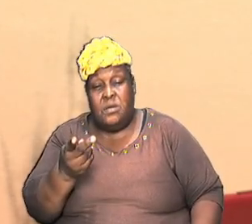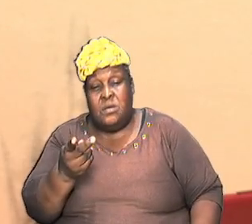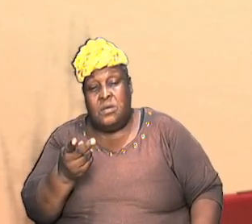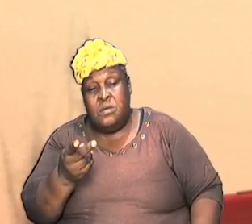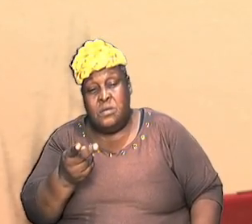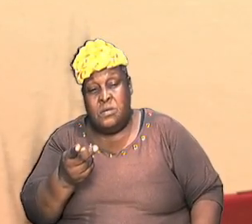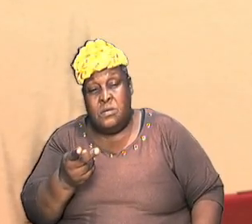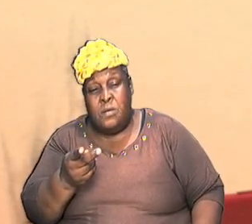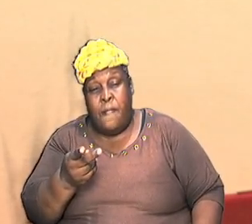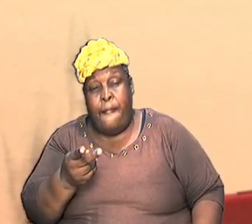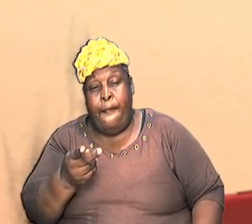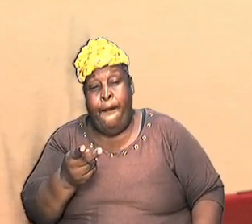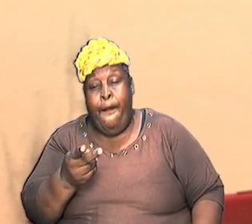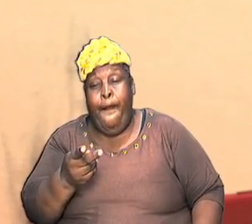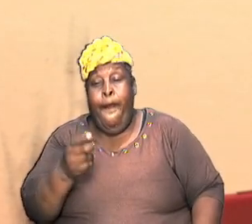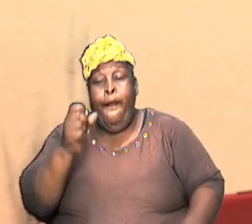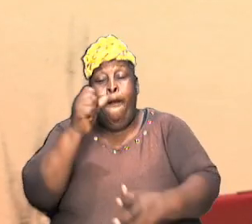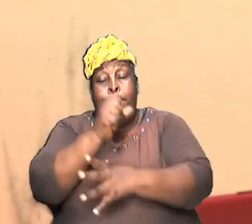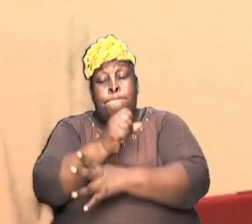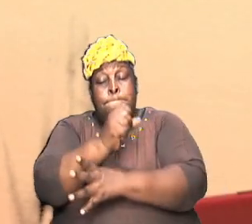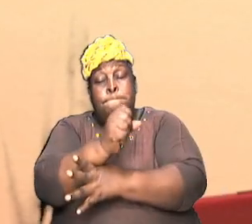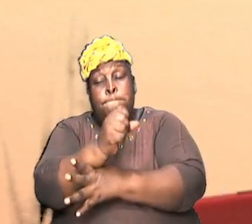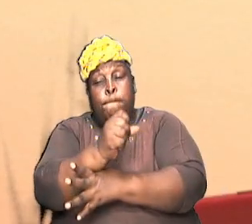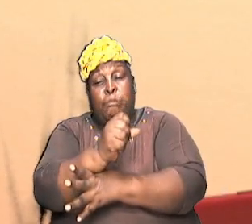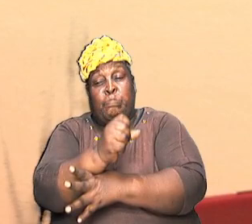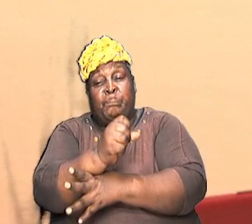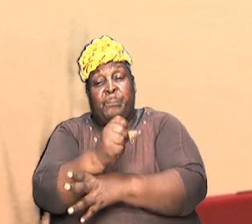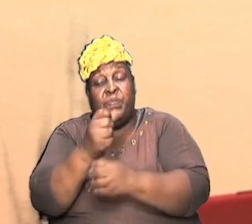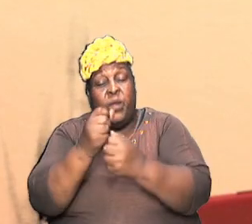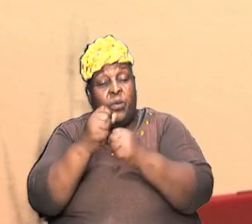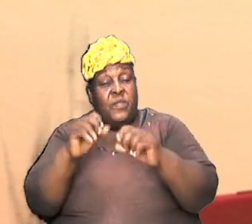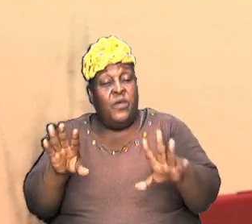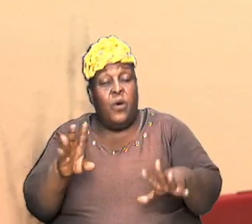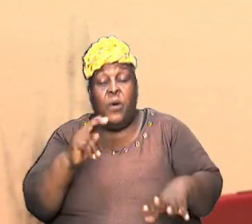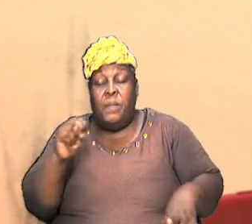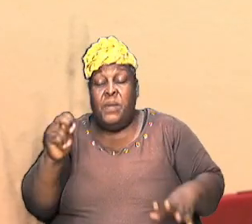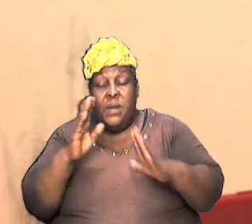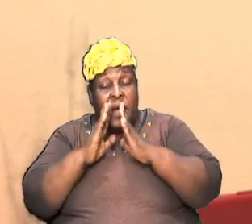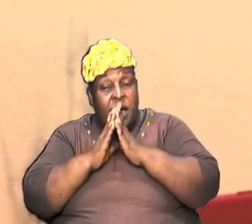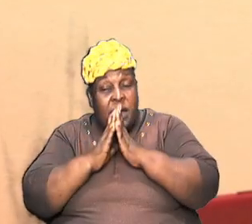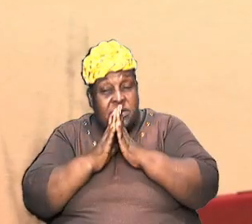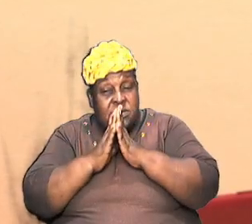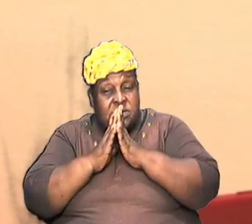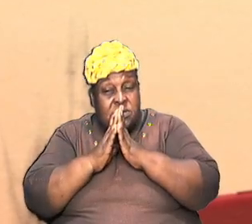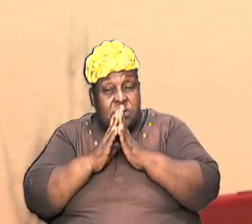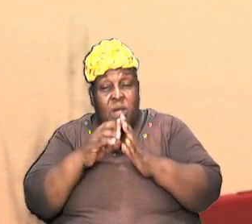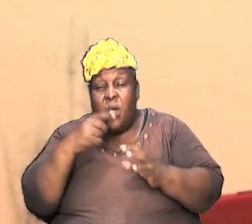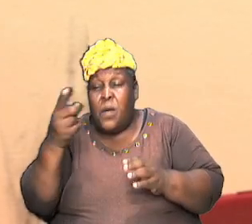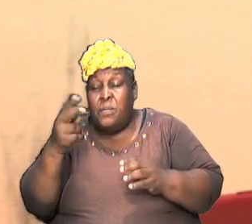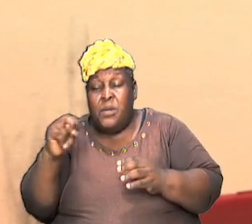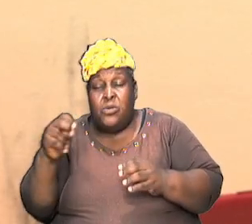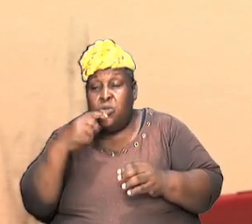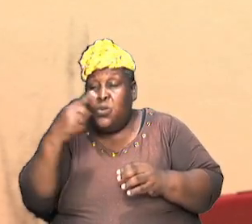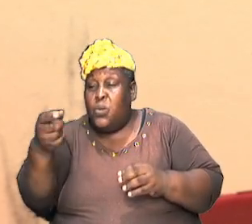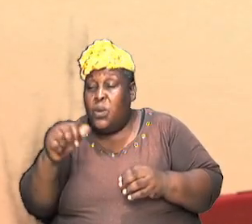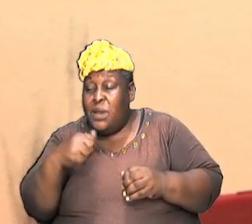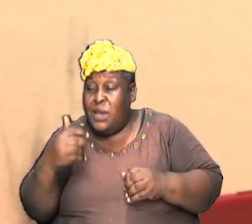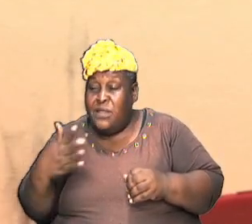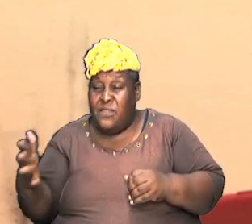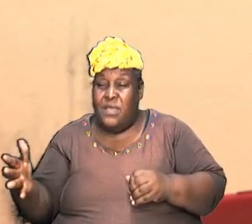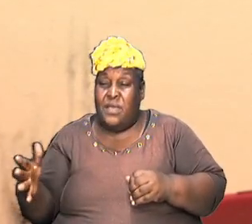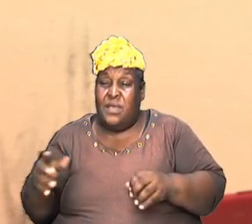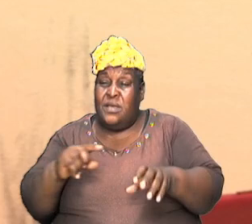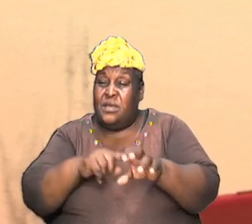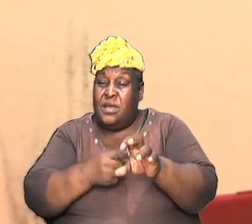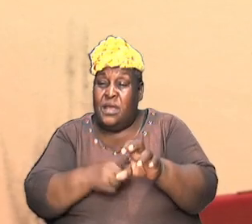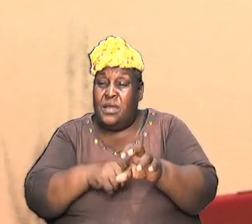that Abraham without being asked without being told anything started